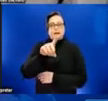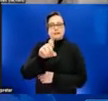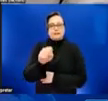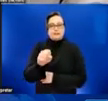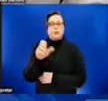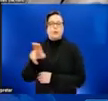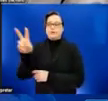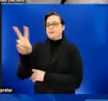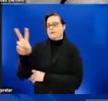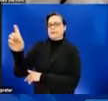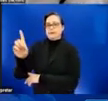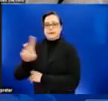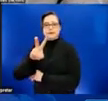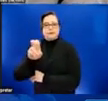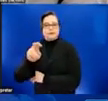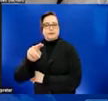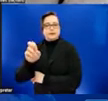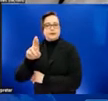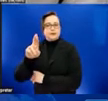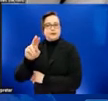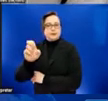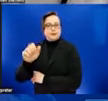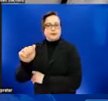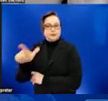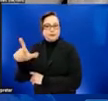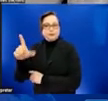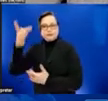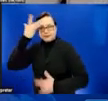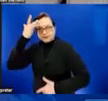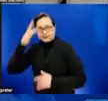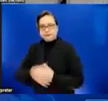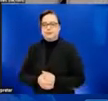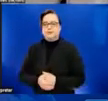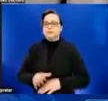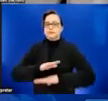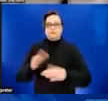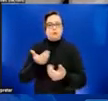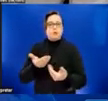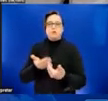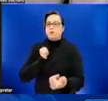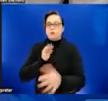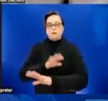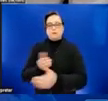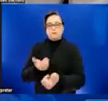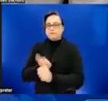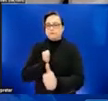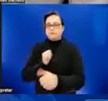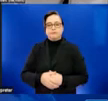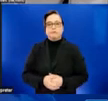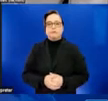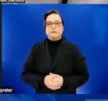My CDC home is in HIV and any number of CDC staff who typically work with infected